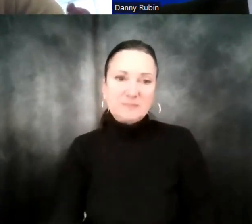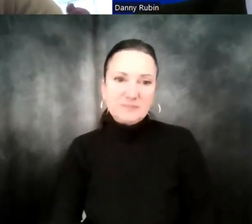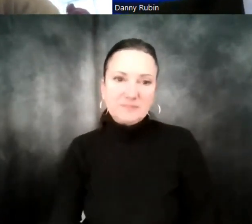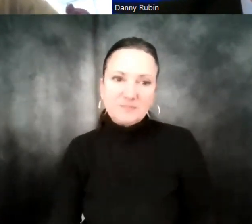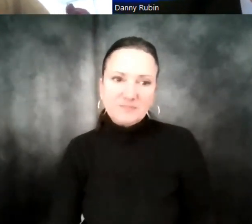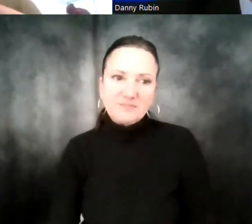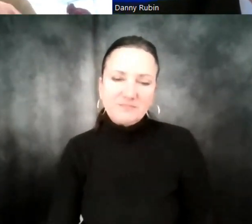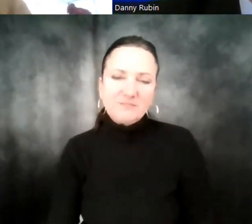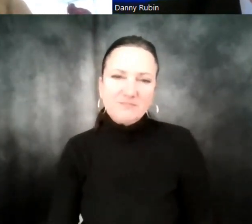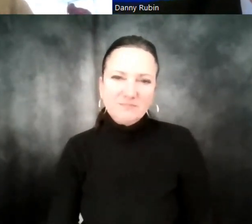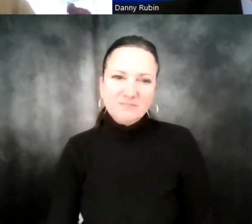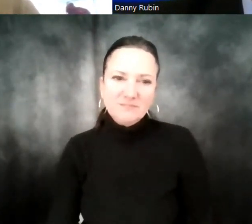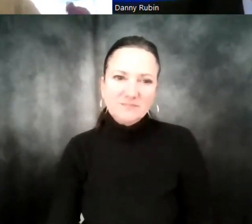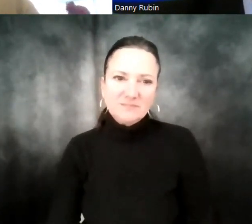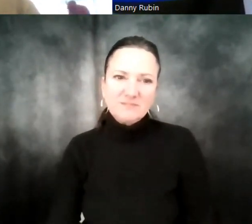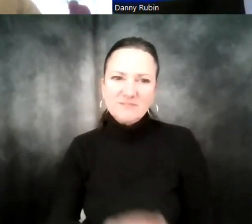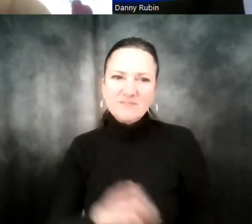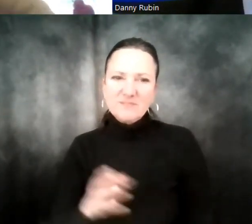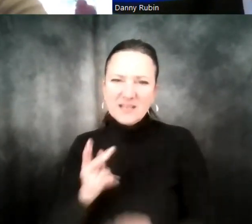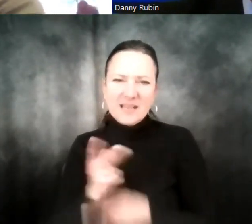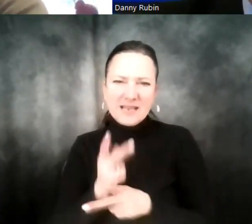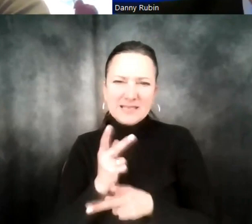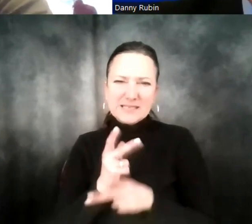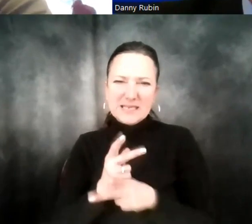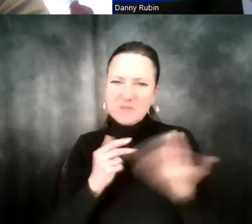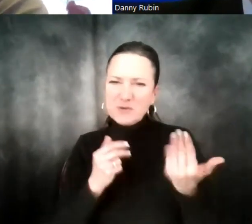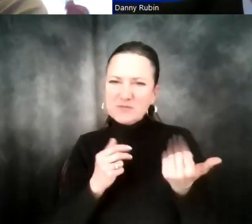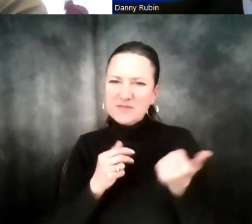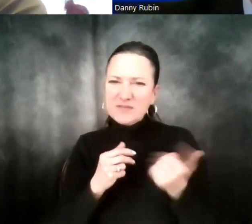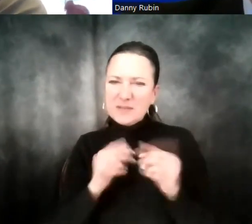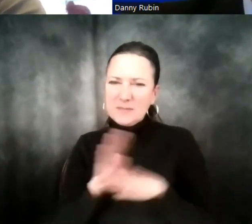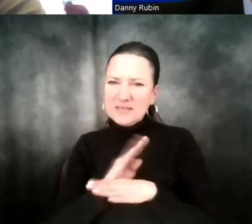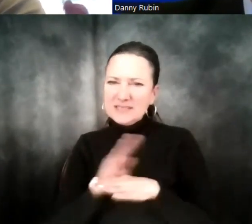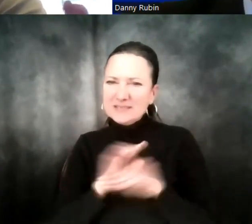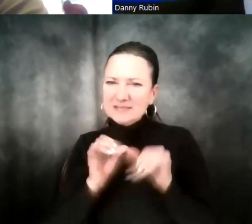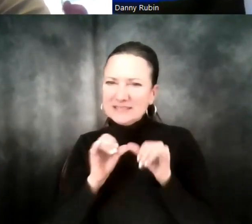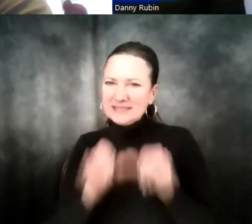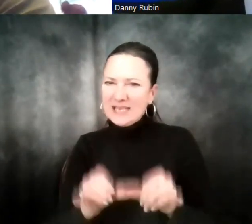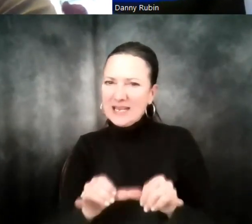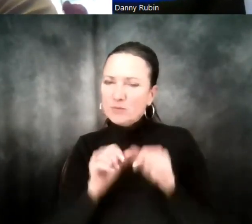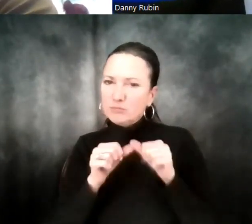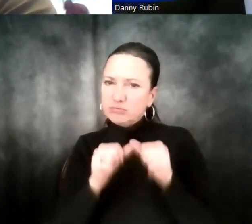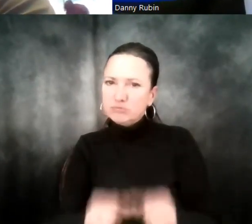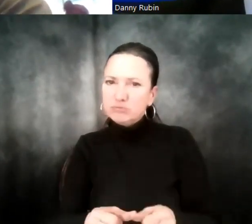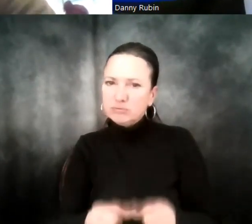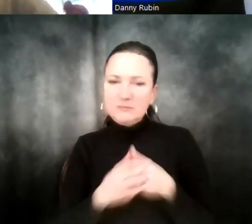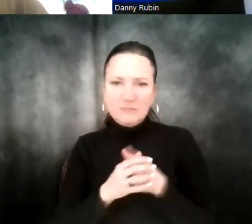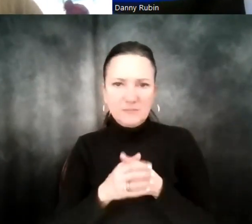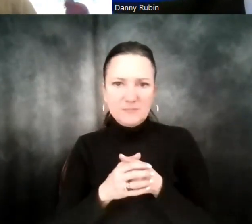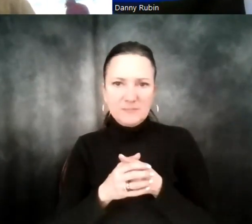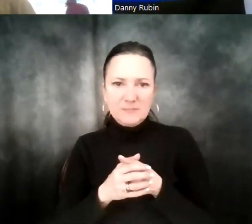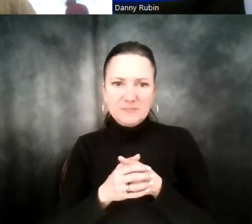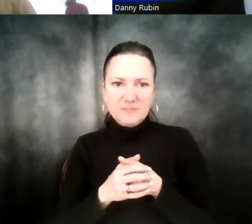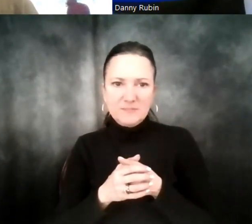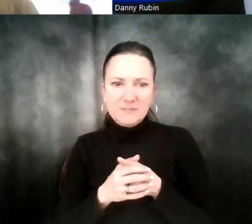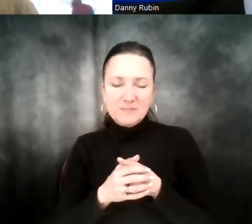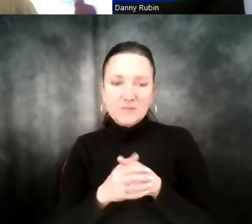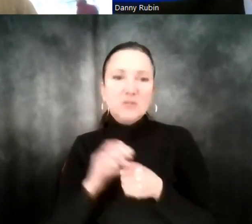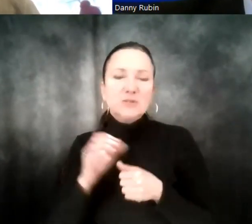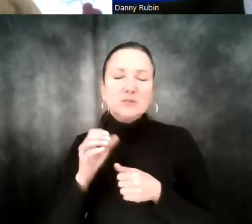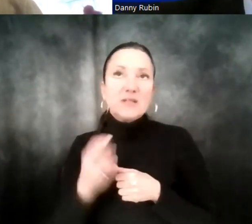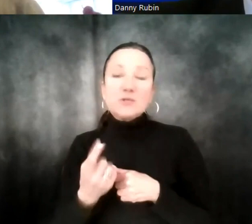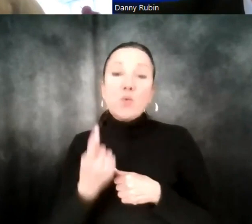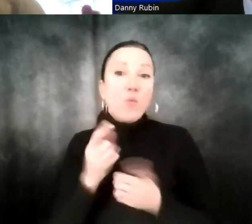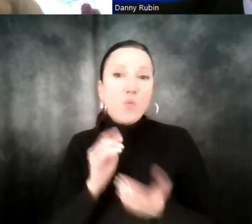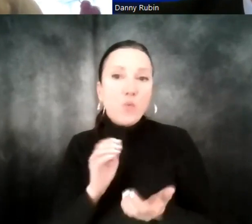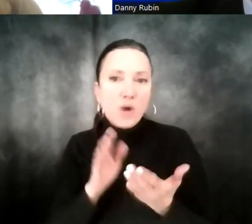Right. They're like, all right, keep doing what you're doing. more. Okay. Okay. And so that's one way where